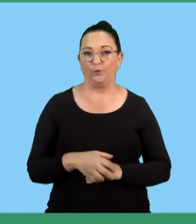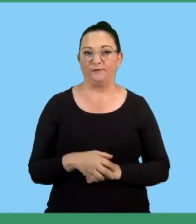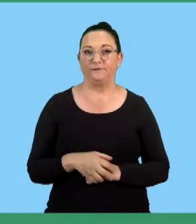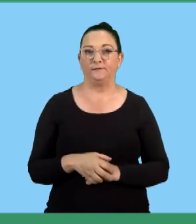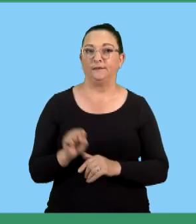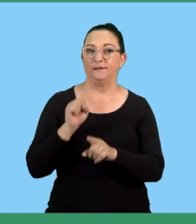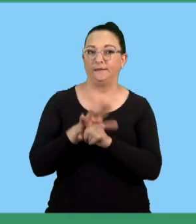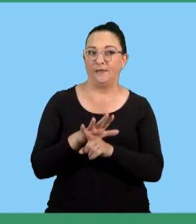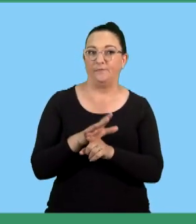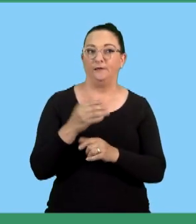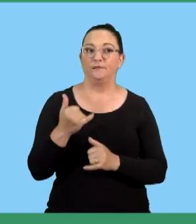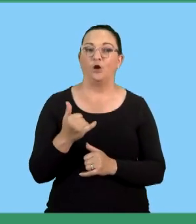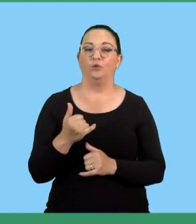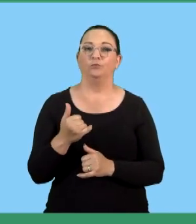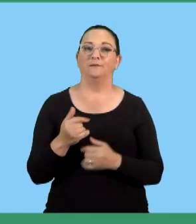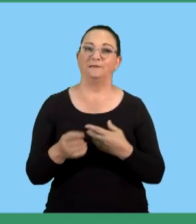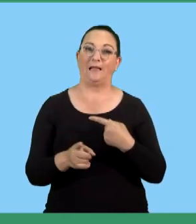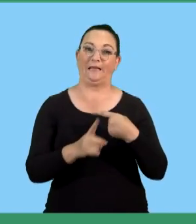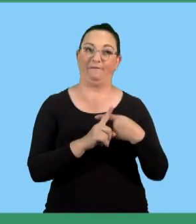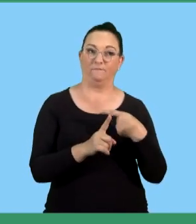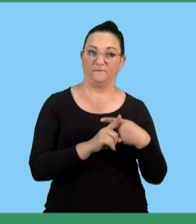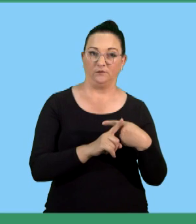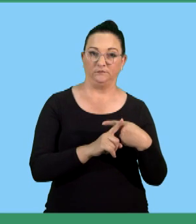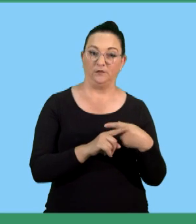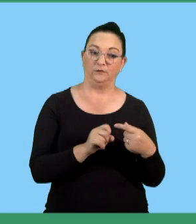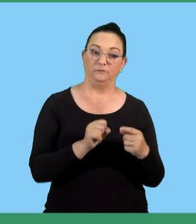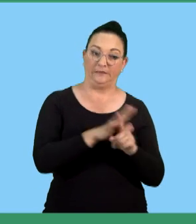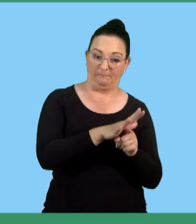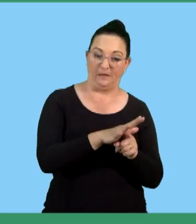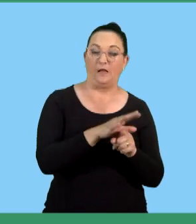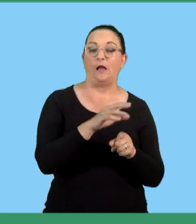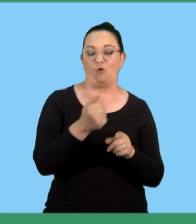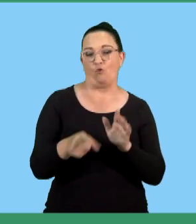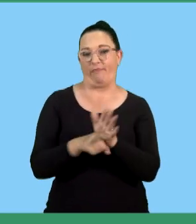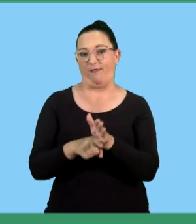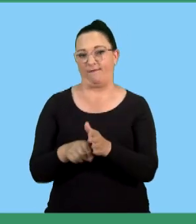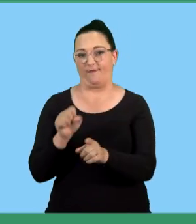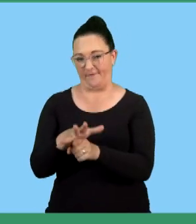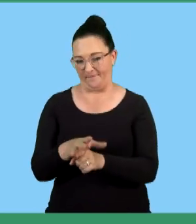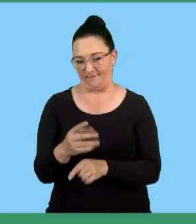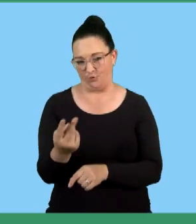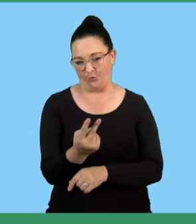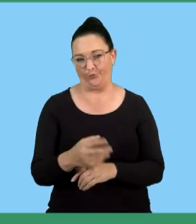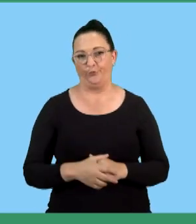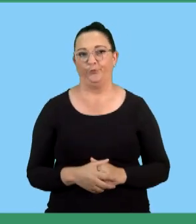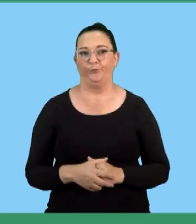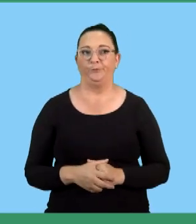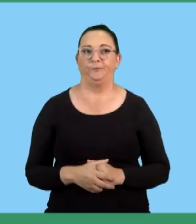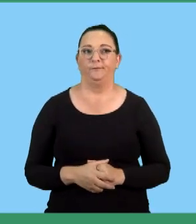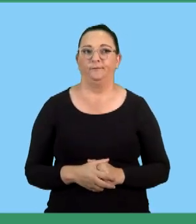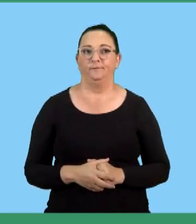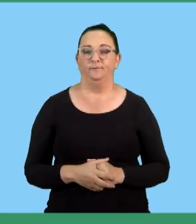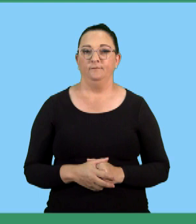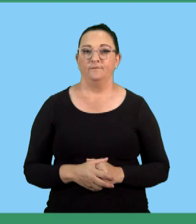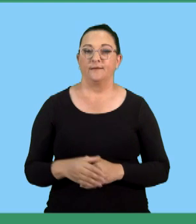impacts of COIDA? We're starting off with the advantages. Don't forget impacts refers to the positives and the negatives. Right, so what does